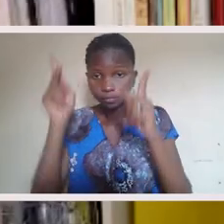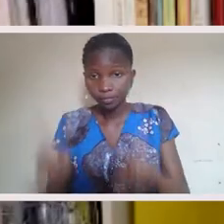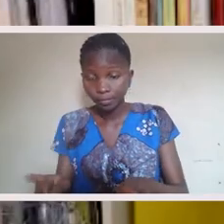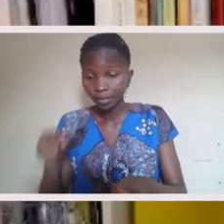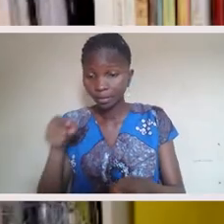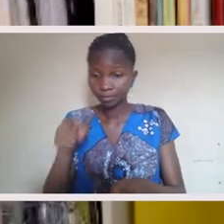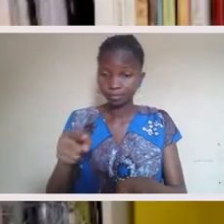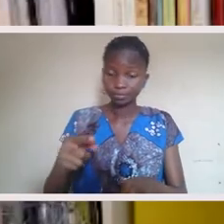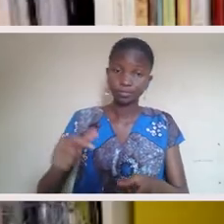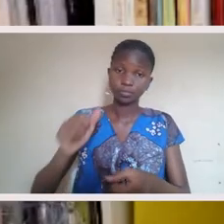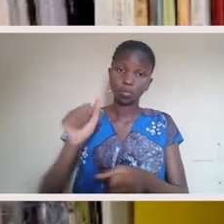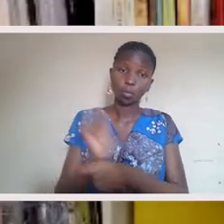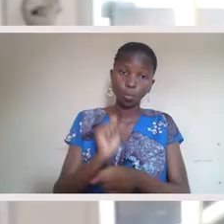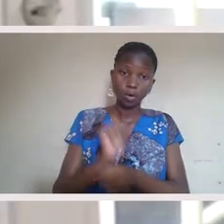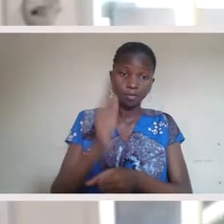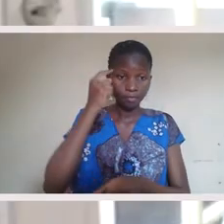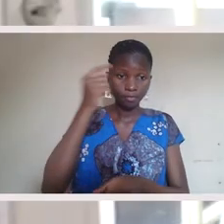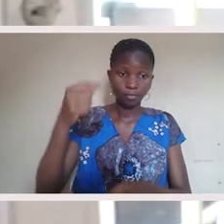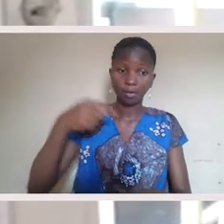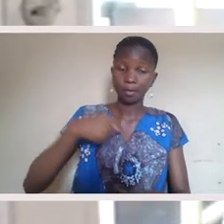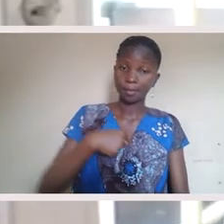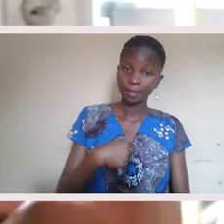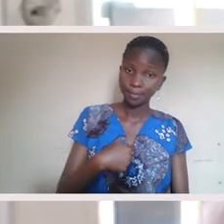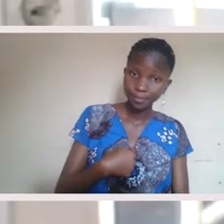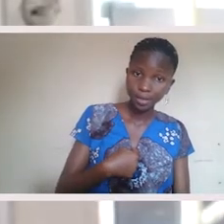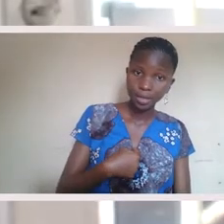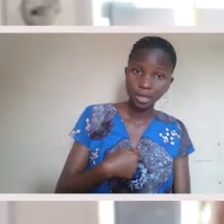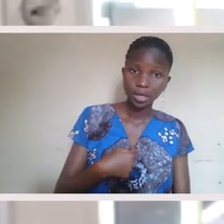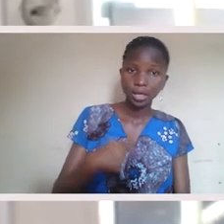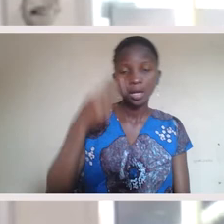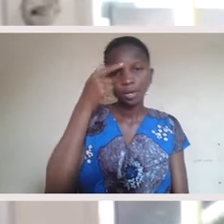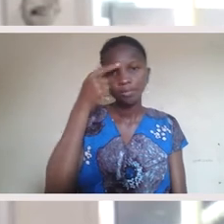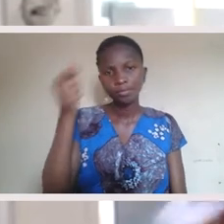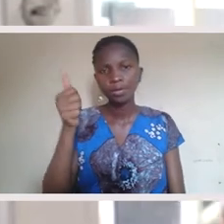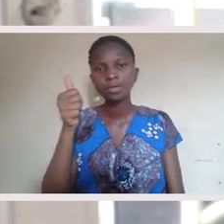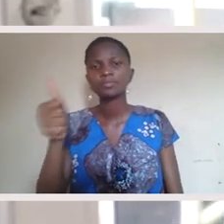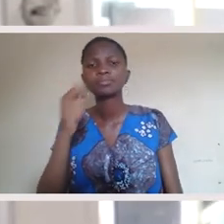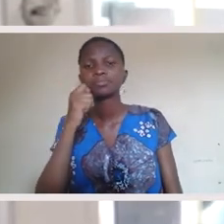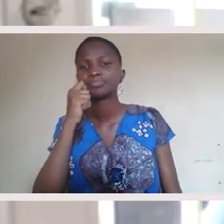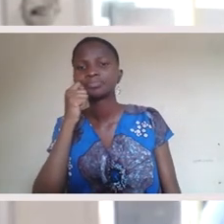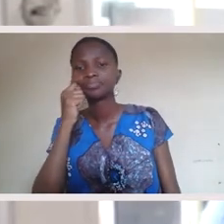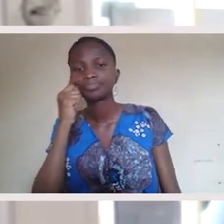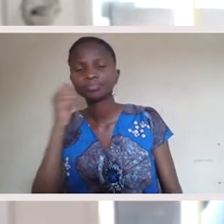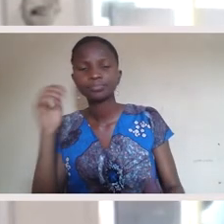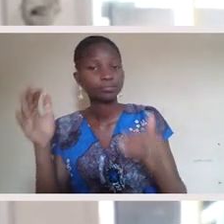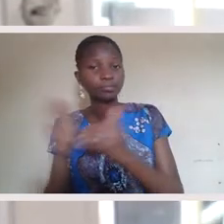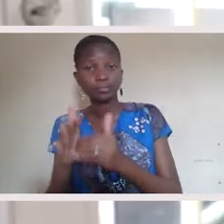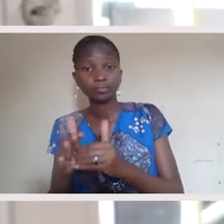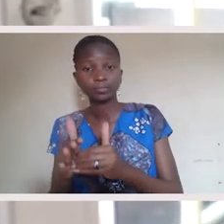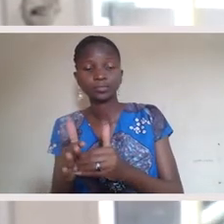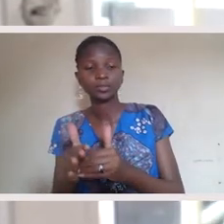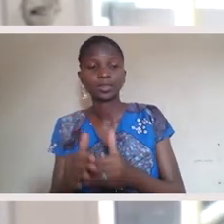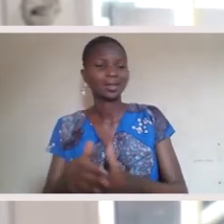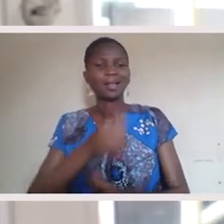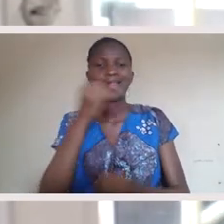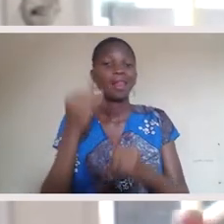That is the last time within the context of this relationship that I'm going to have you question my experience of going through a grocery store. I'm going to